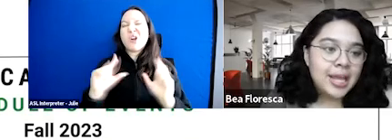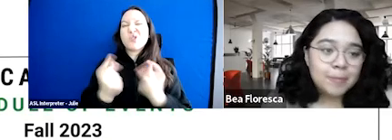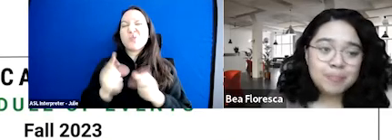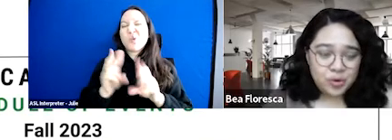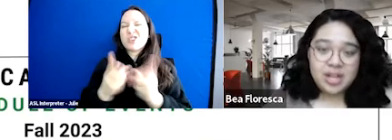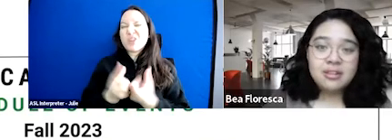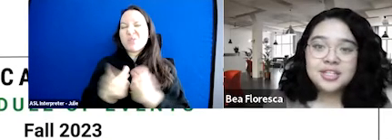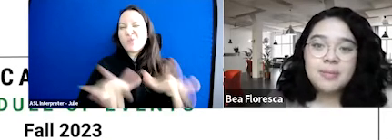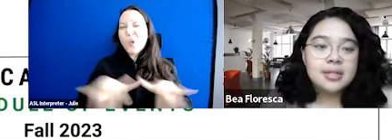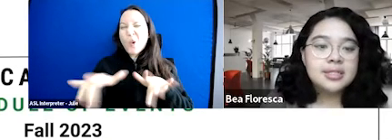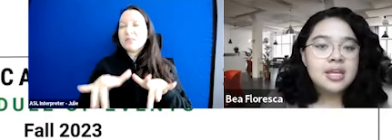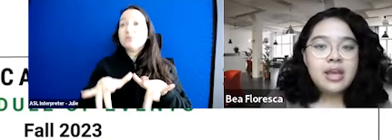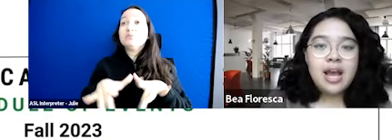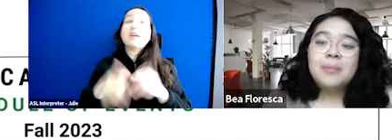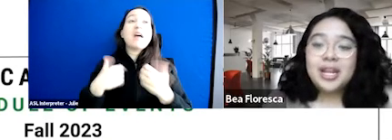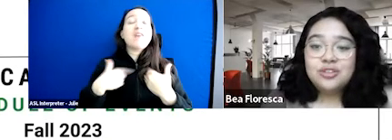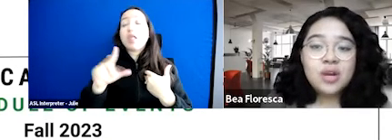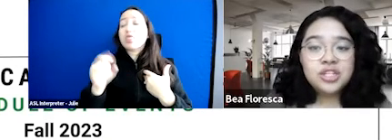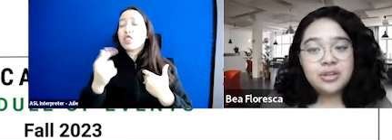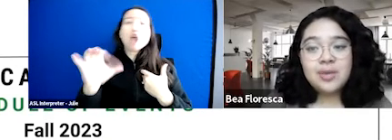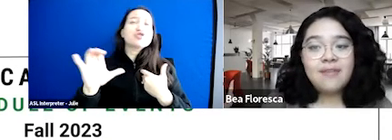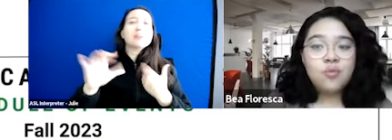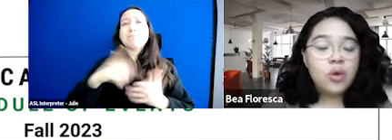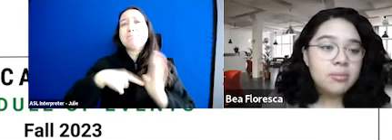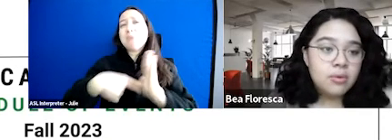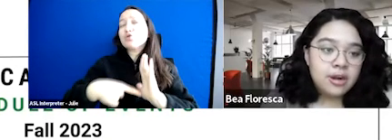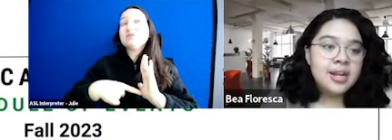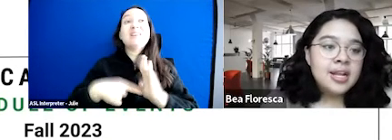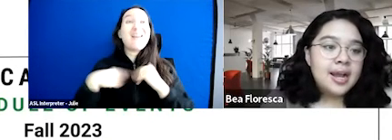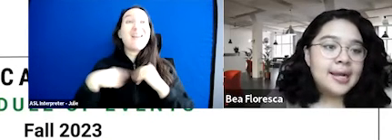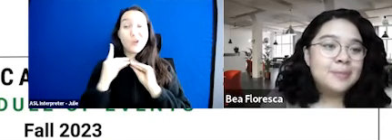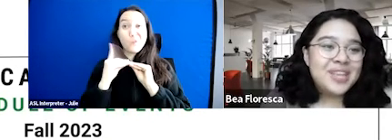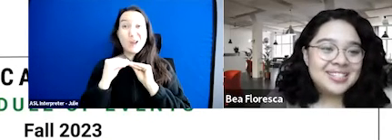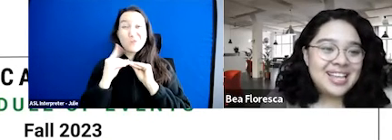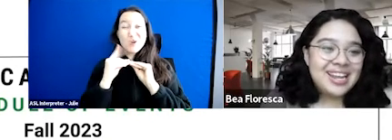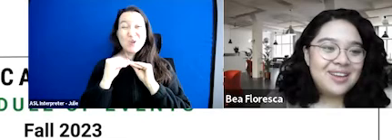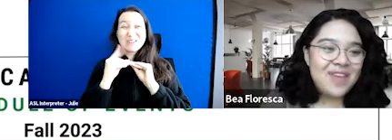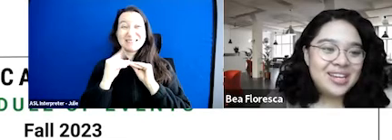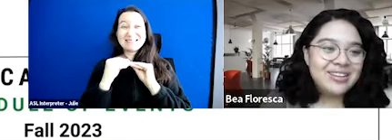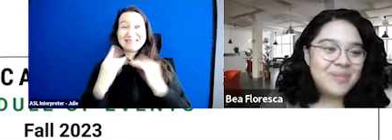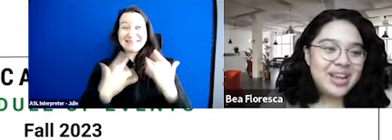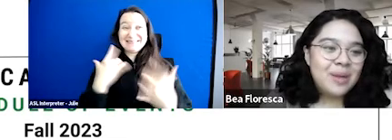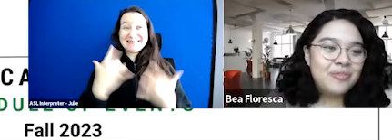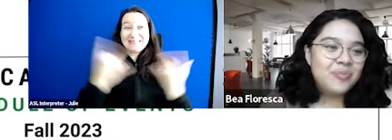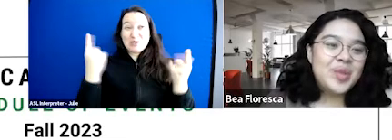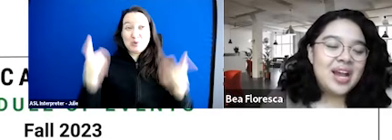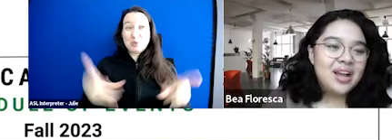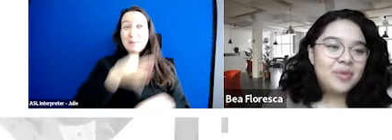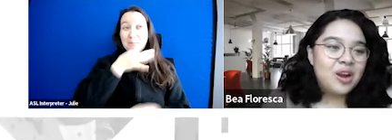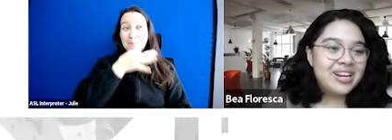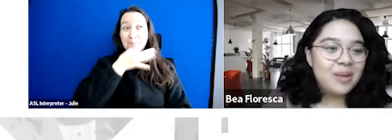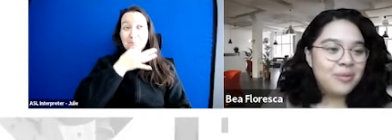were recorded, like creating logic models. But I do want to share that we have one more exciting event coming up